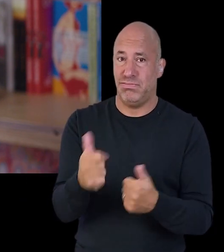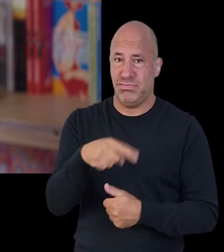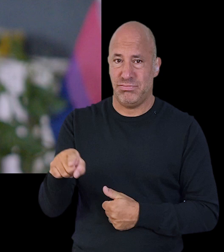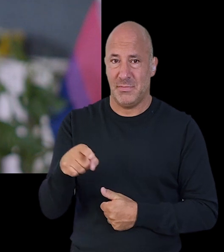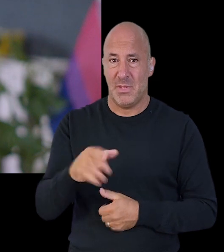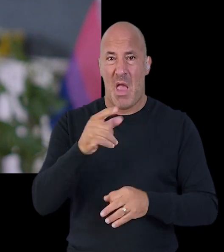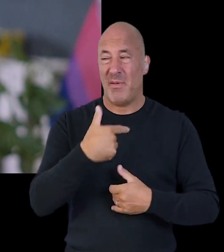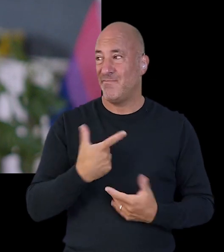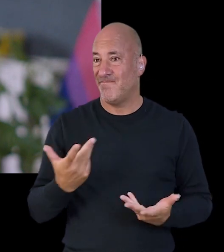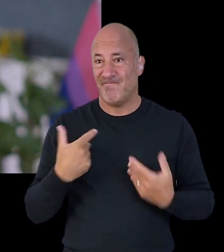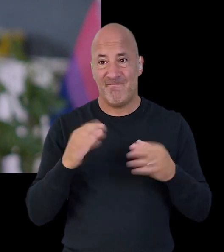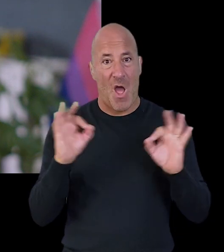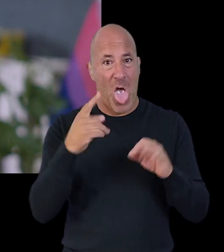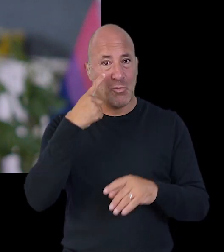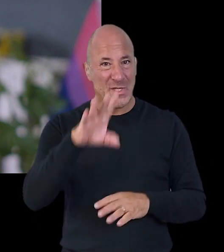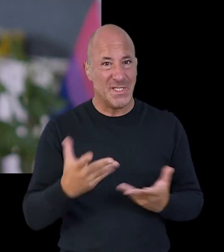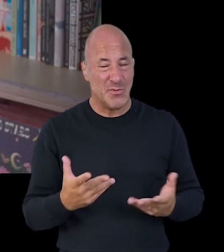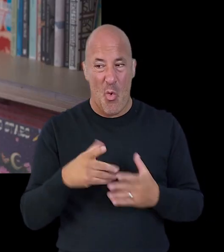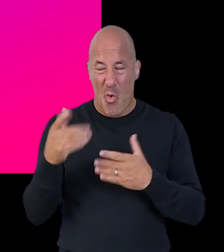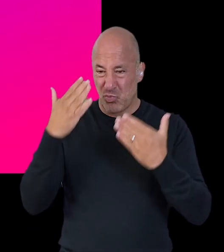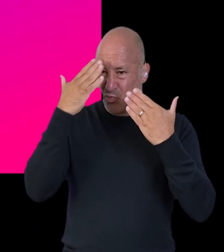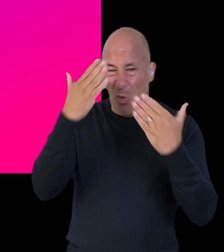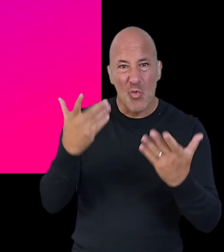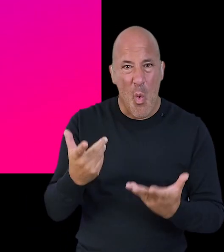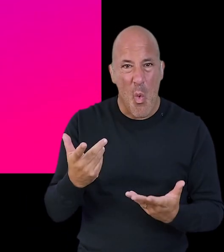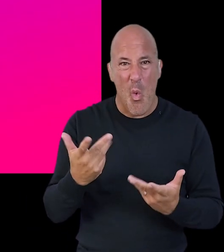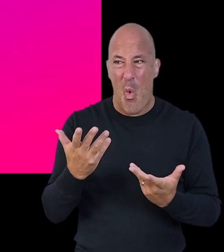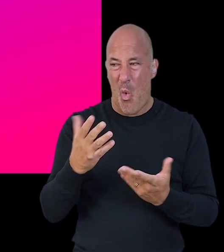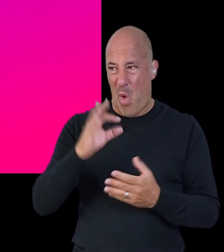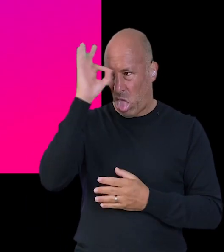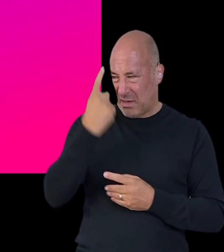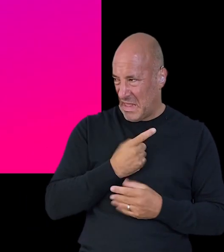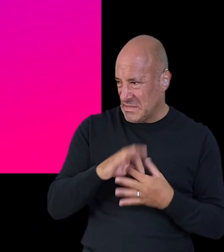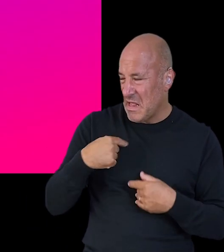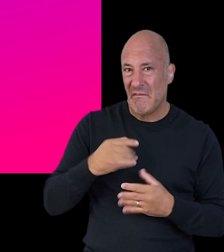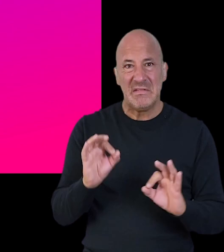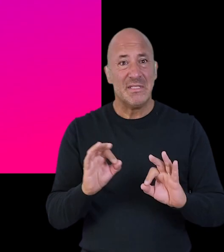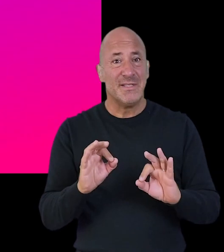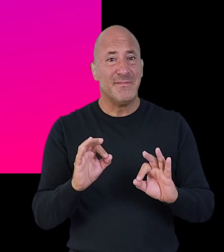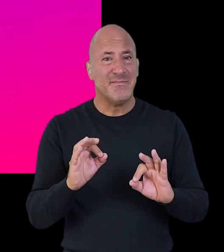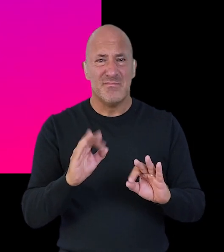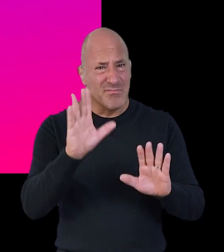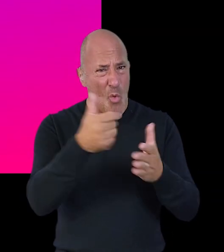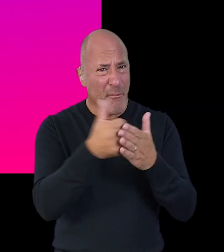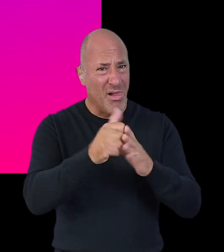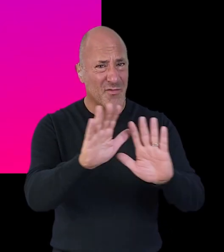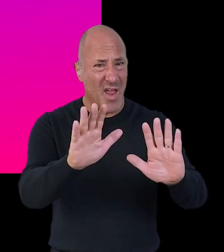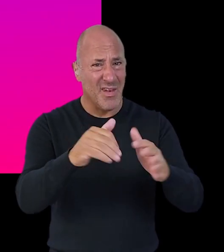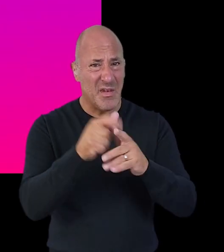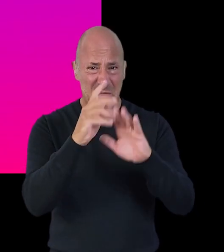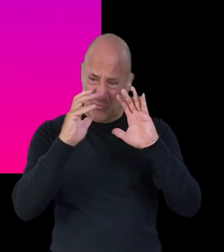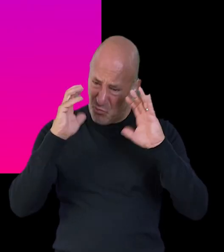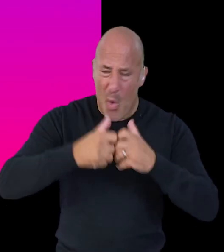sources witnesses can be particularly important but there might not be any witnesses in your case who know enough or anything about you